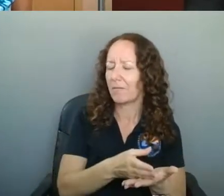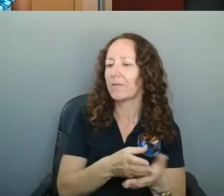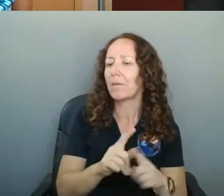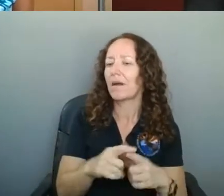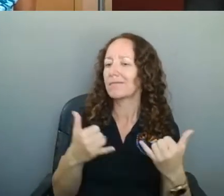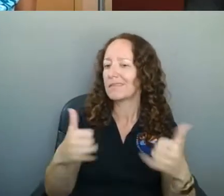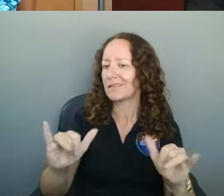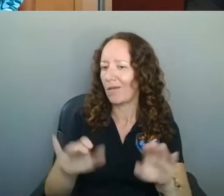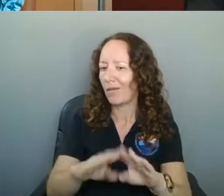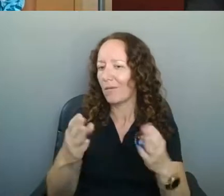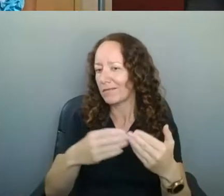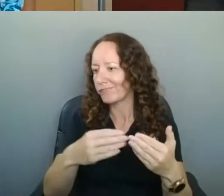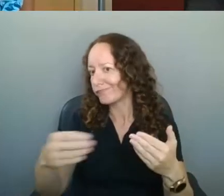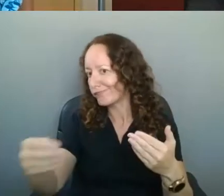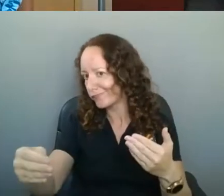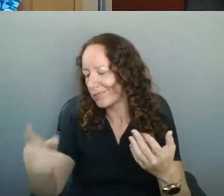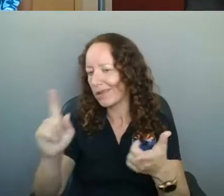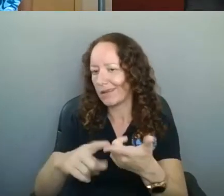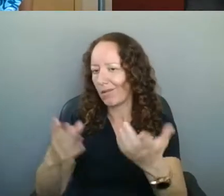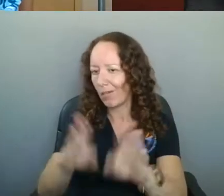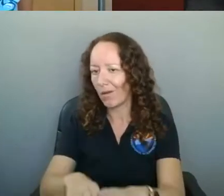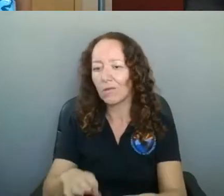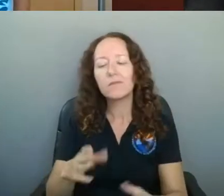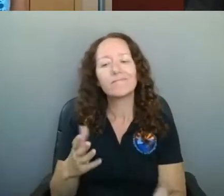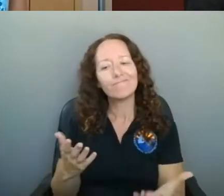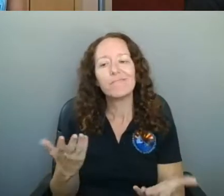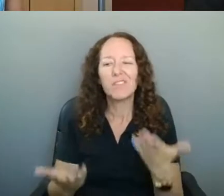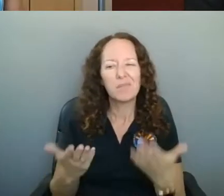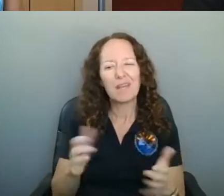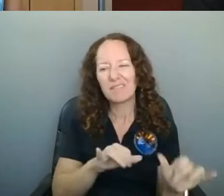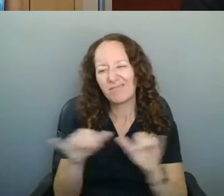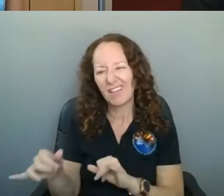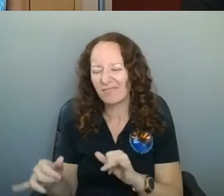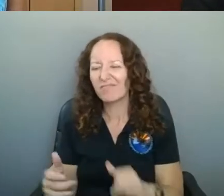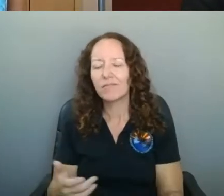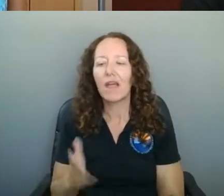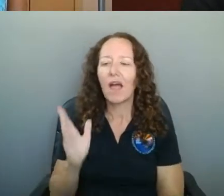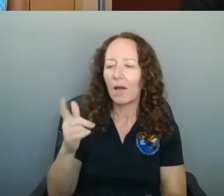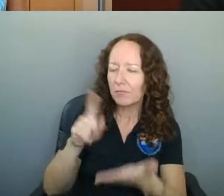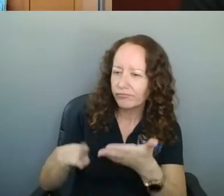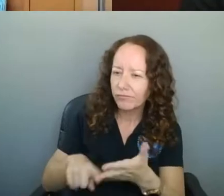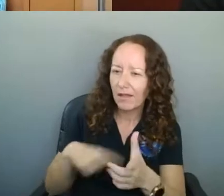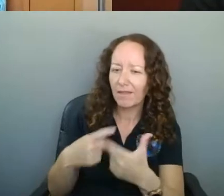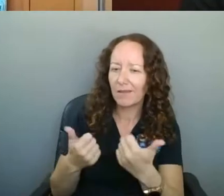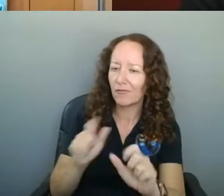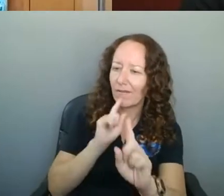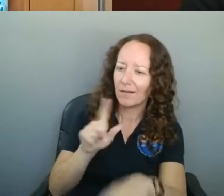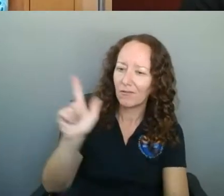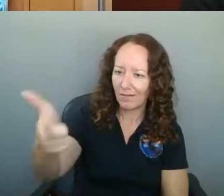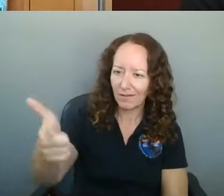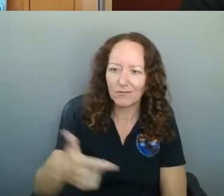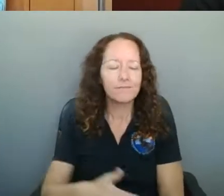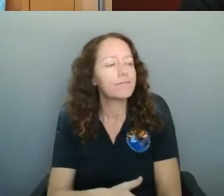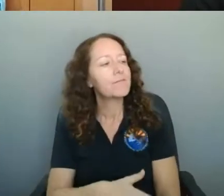though, and try to get back to you on that one. Thank you. Hey, Josh, thanks for the call. Thanks for all the questions.